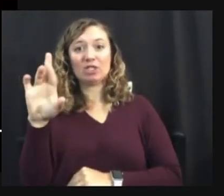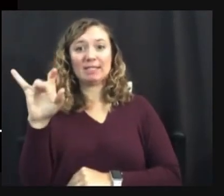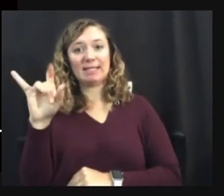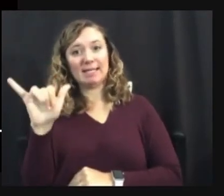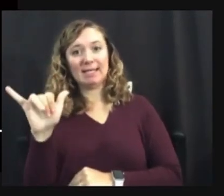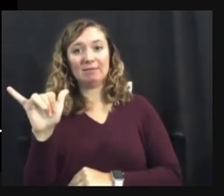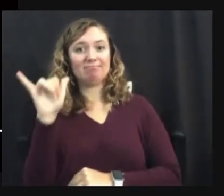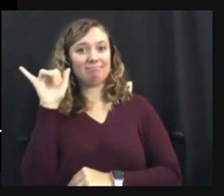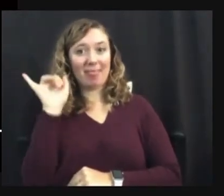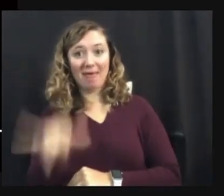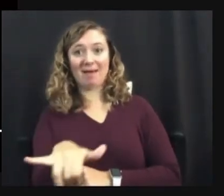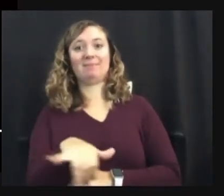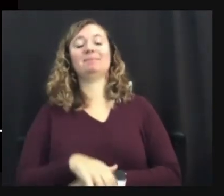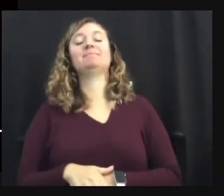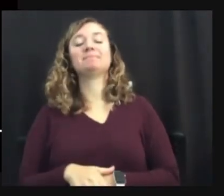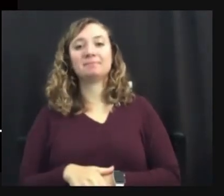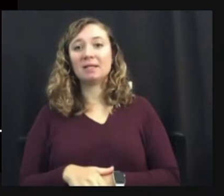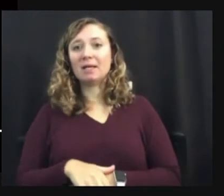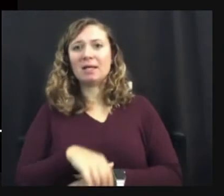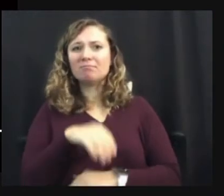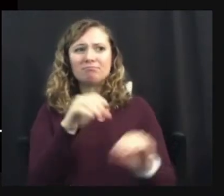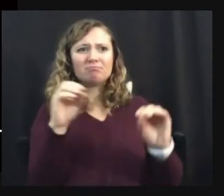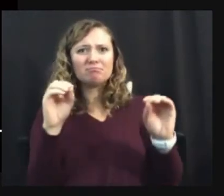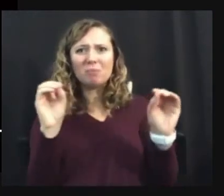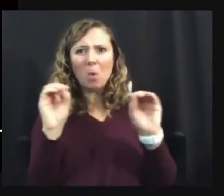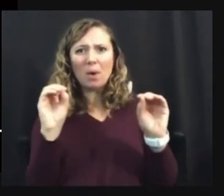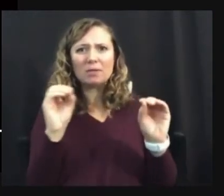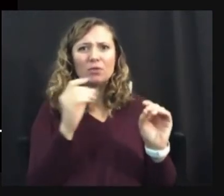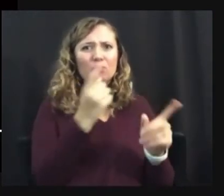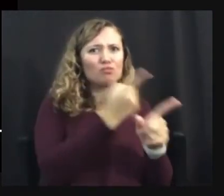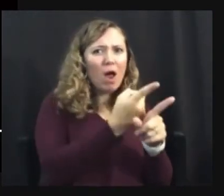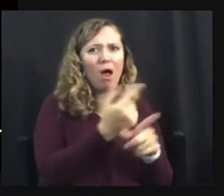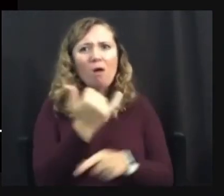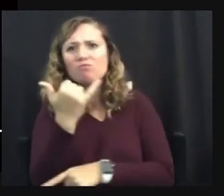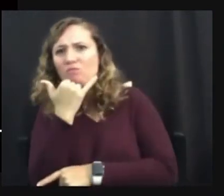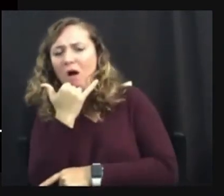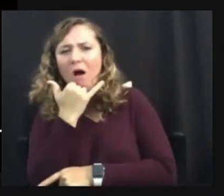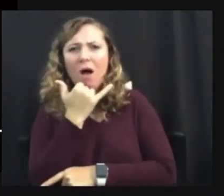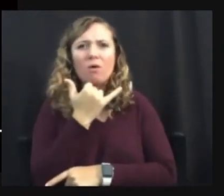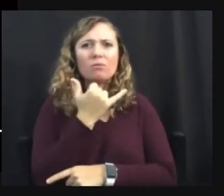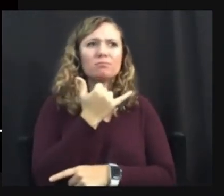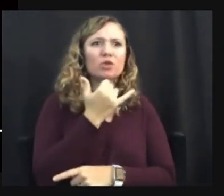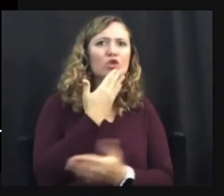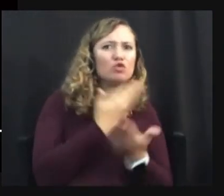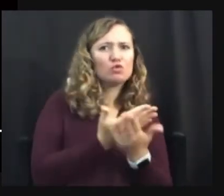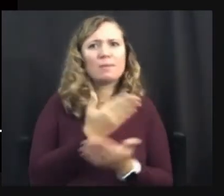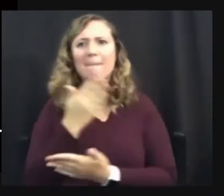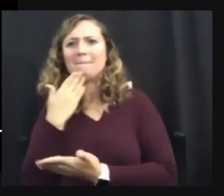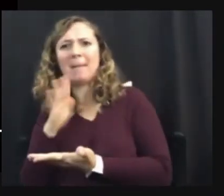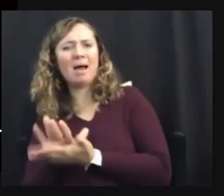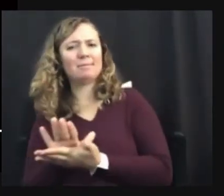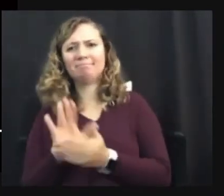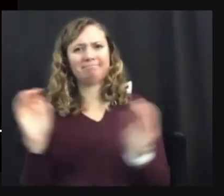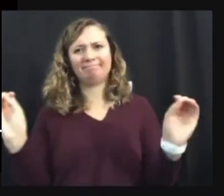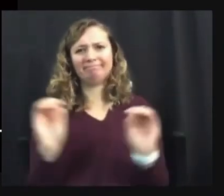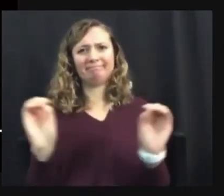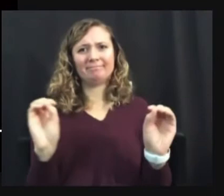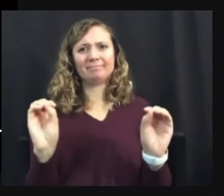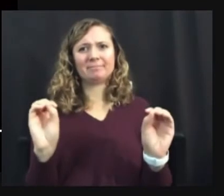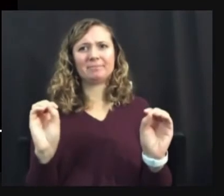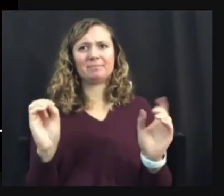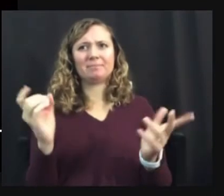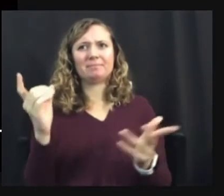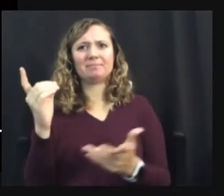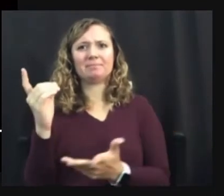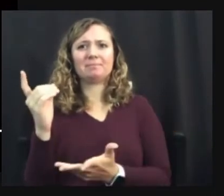and none of us are wrong. None of us are bad because, you know, I see a partial picture